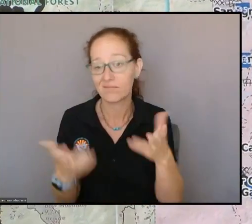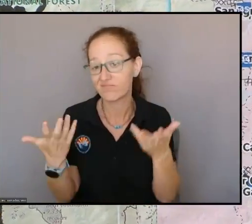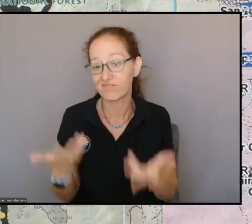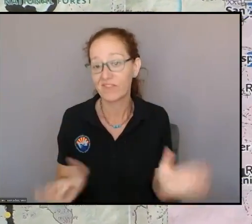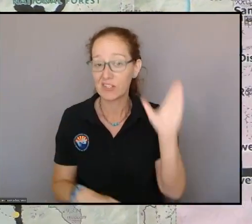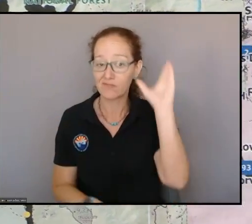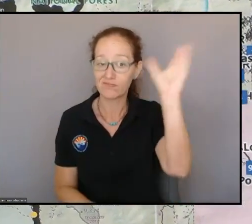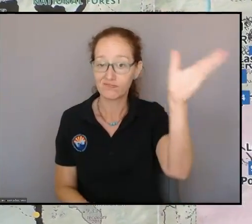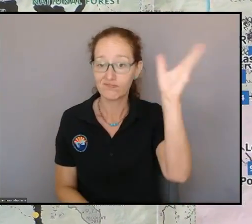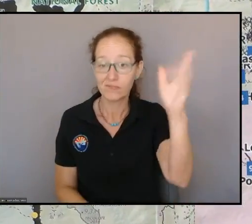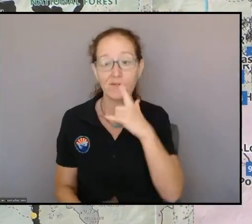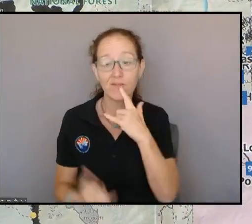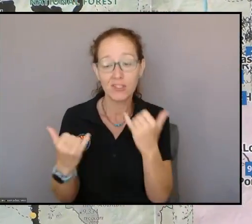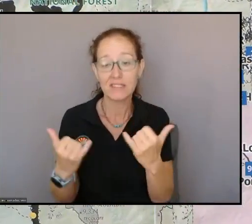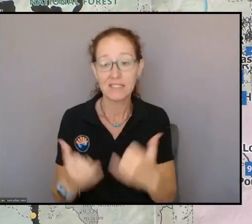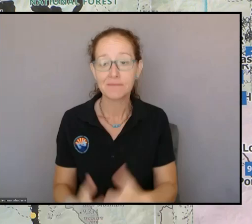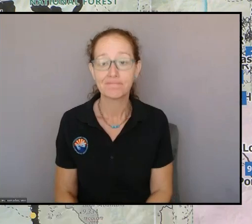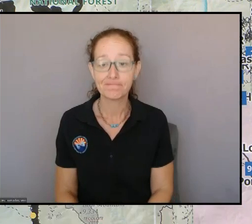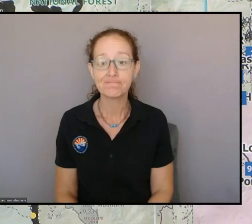briefing for today.